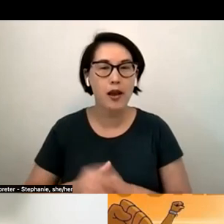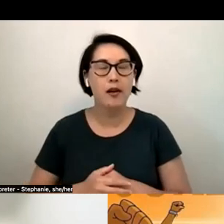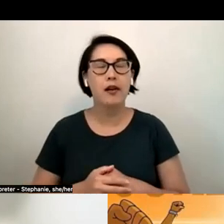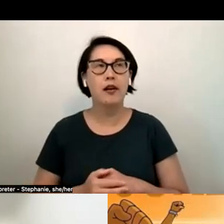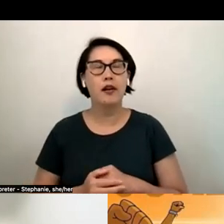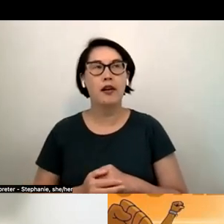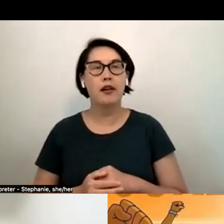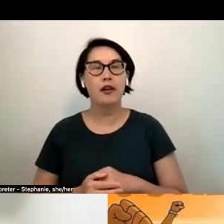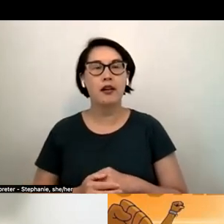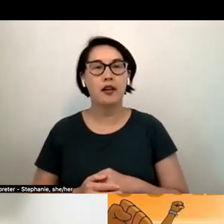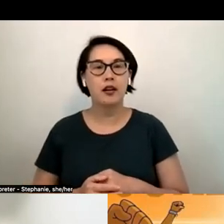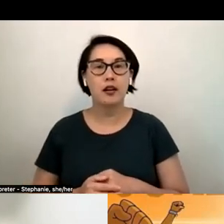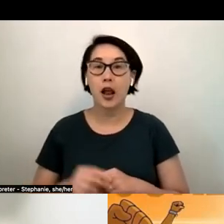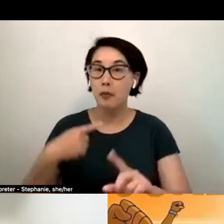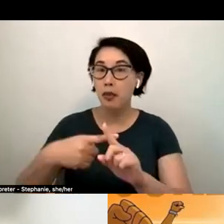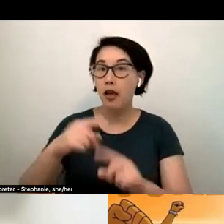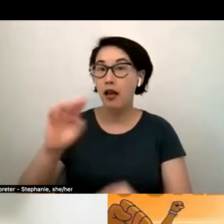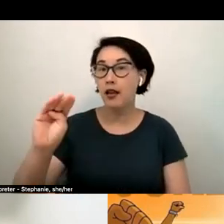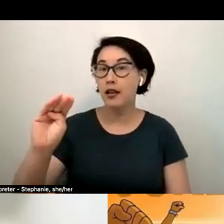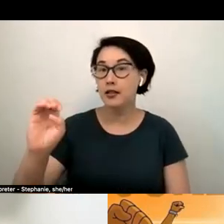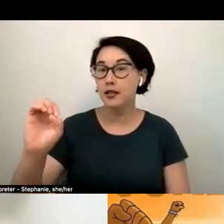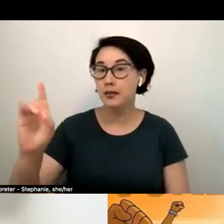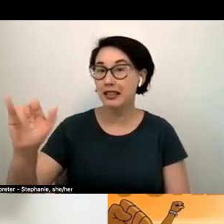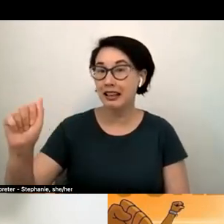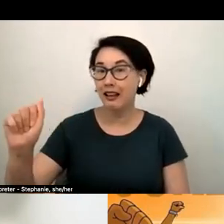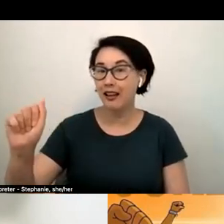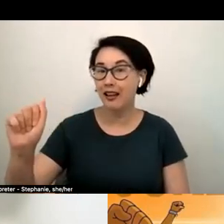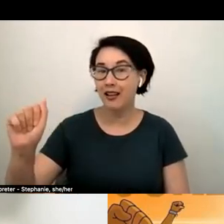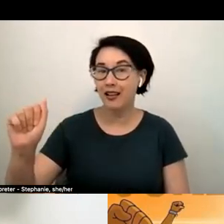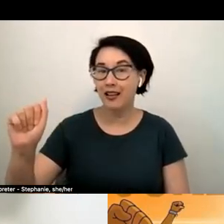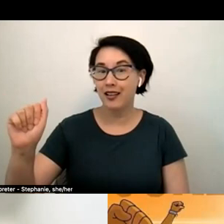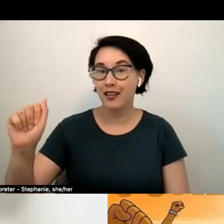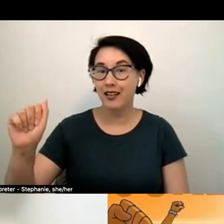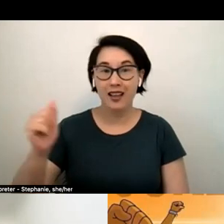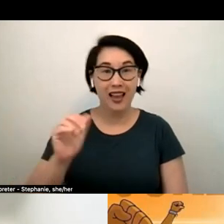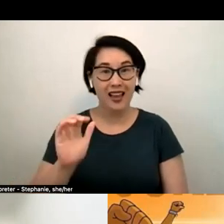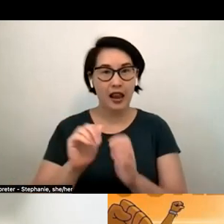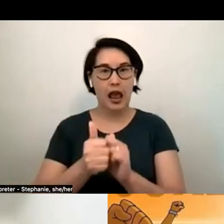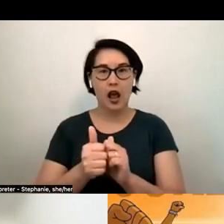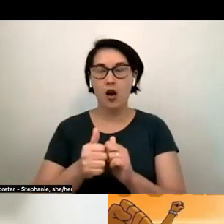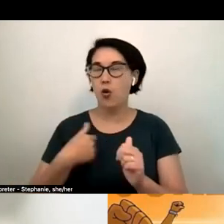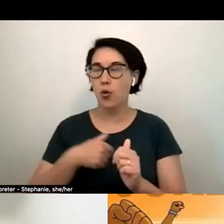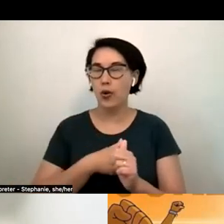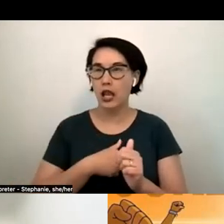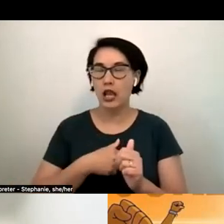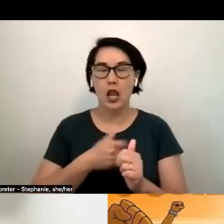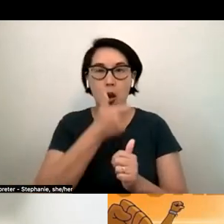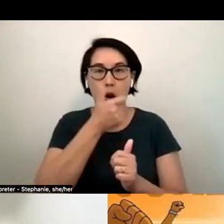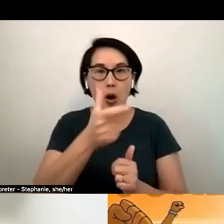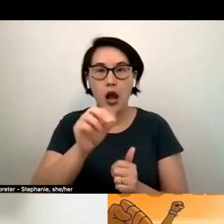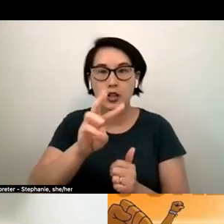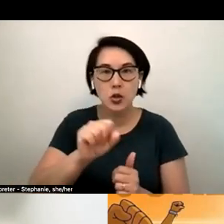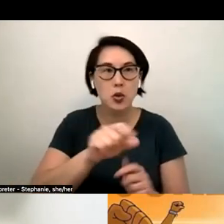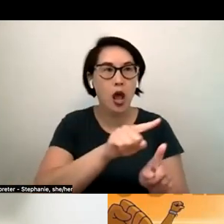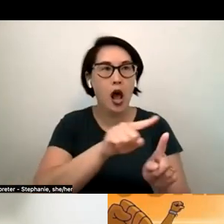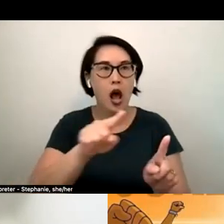you know the the media's role and damn it how it often makes us see the worst in each other it makes us see the